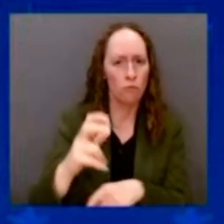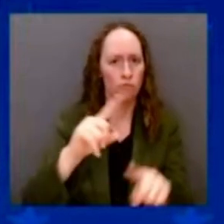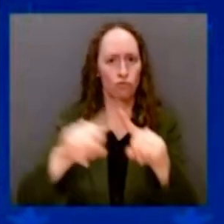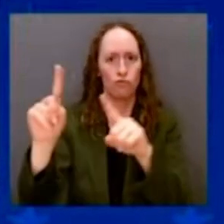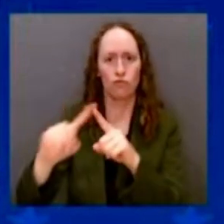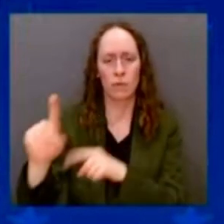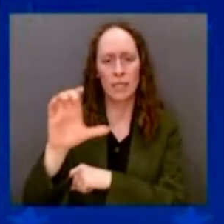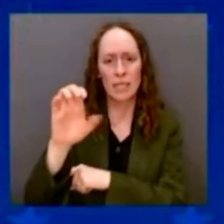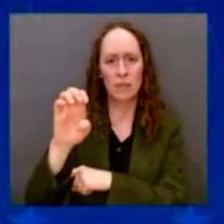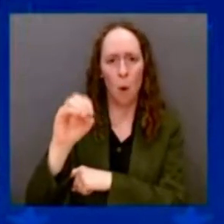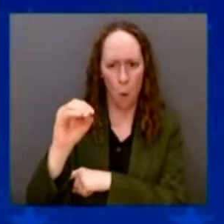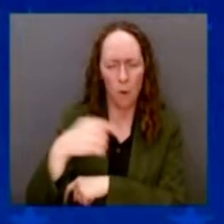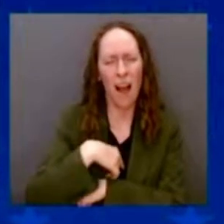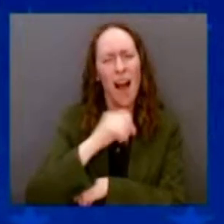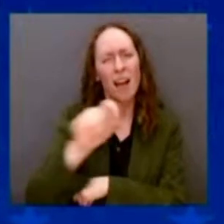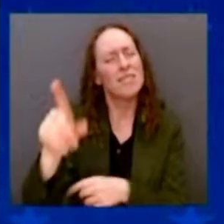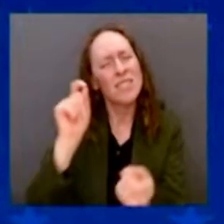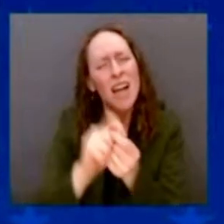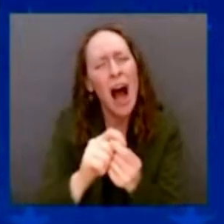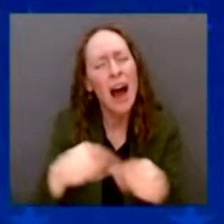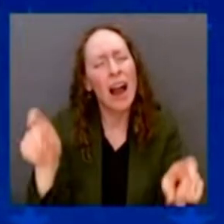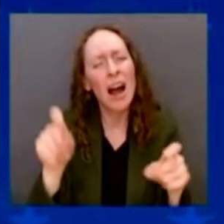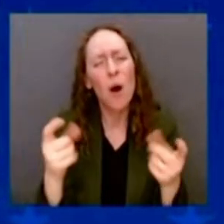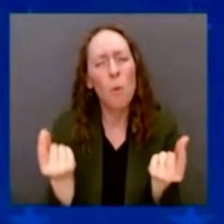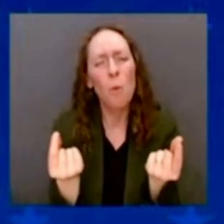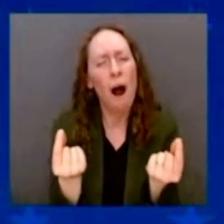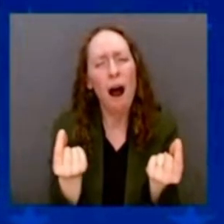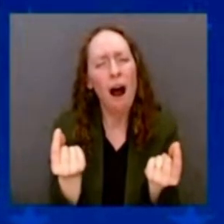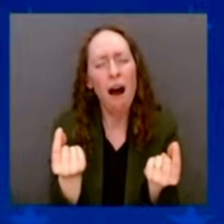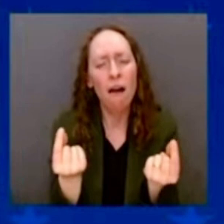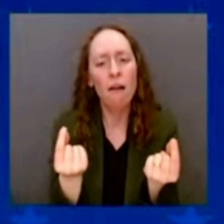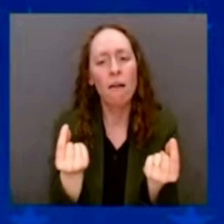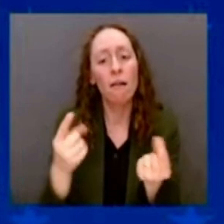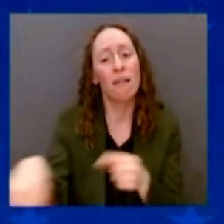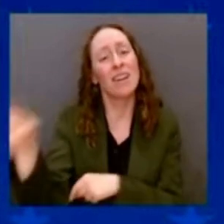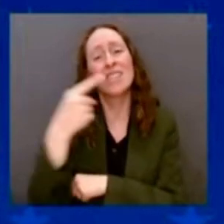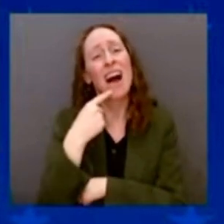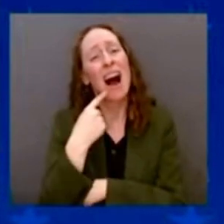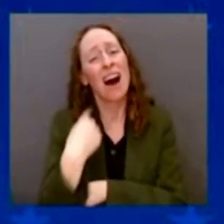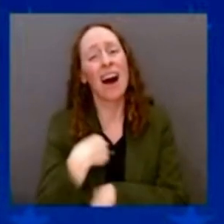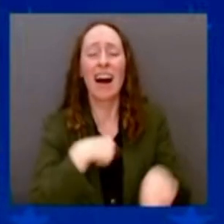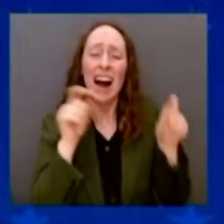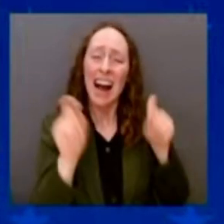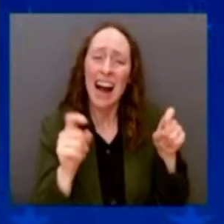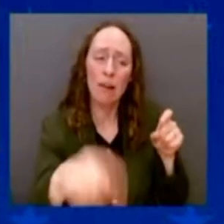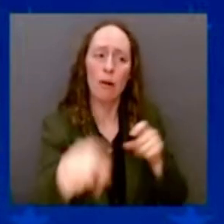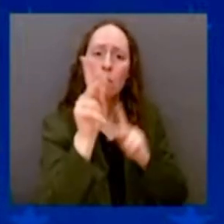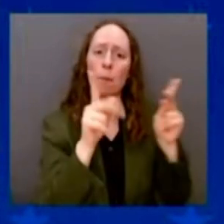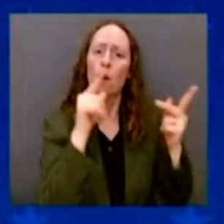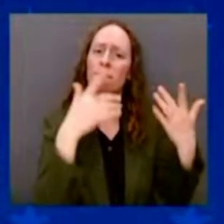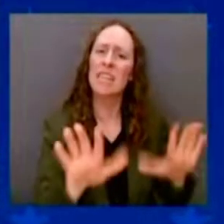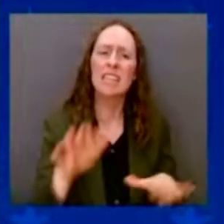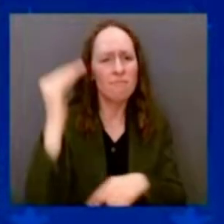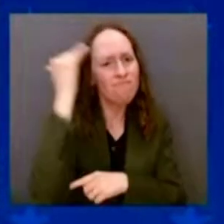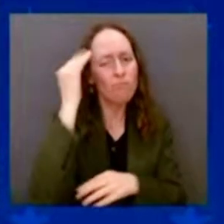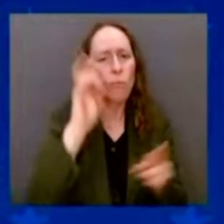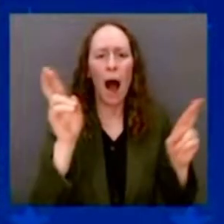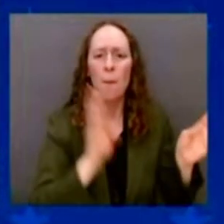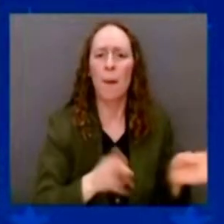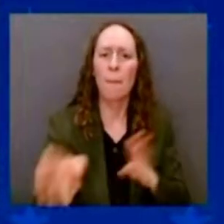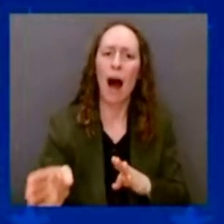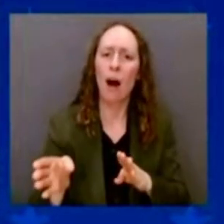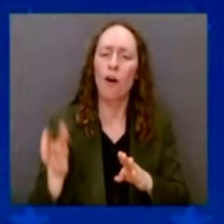educate the public. Well, guess what? Back then, they used to educate their workers. The DuPont Company would buy a new industry.